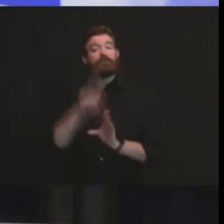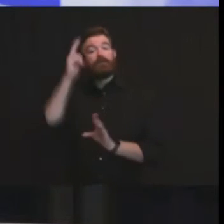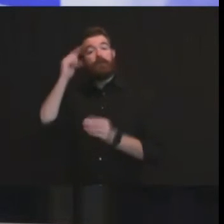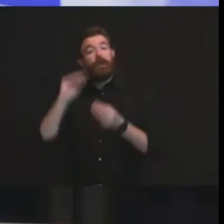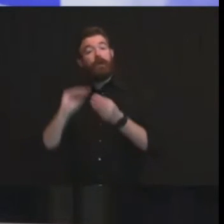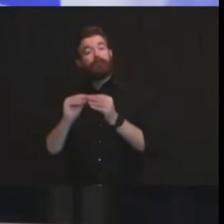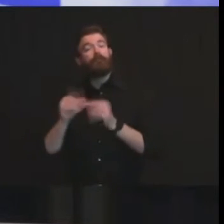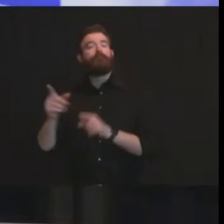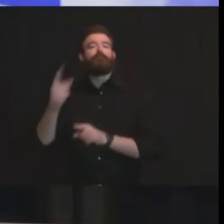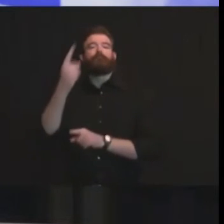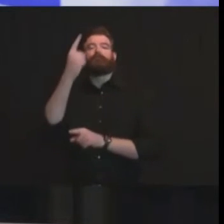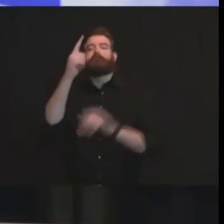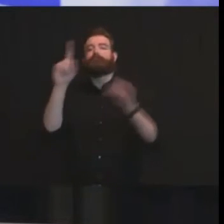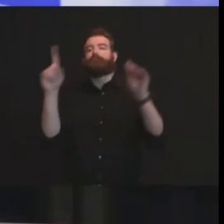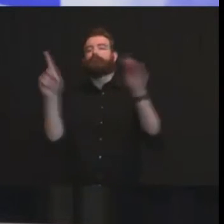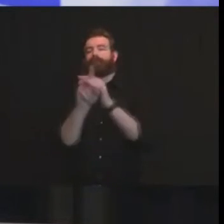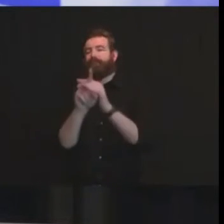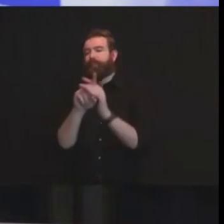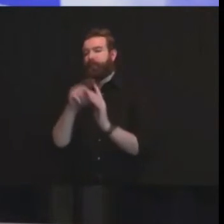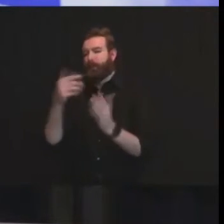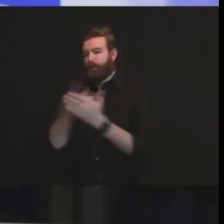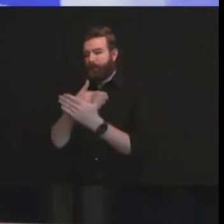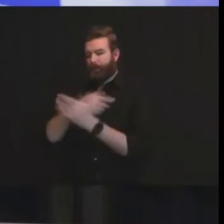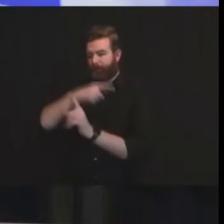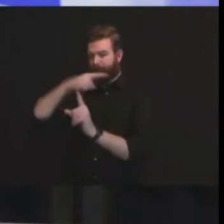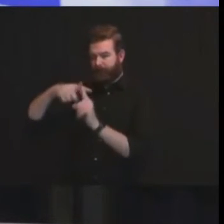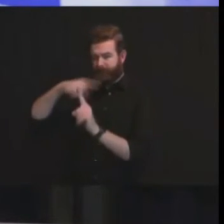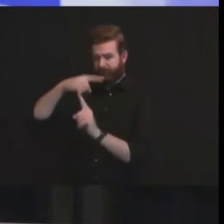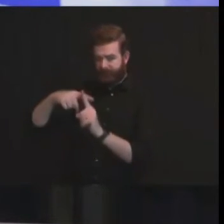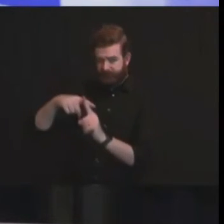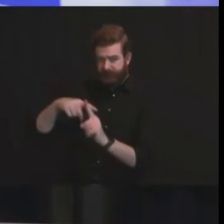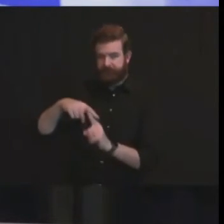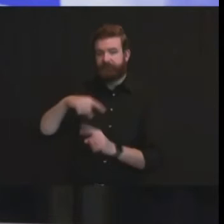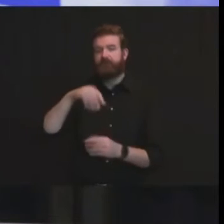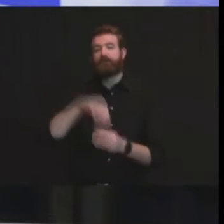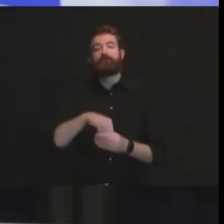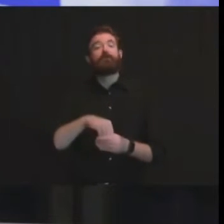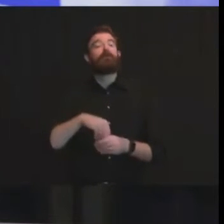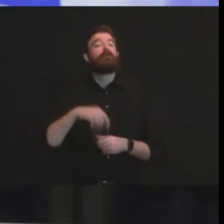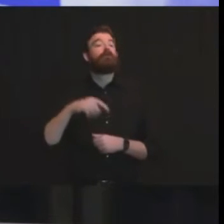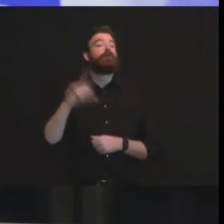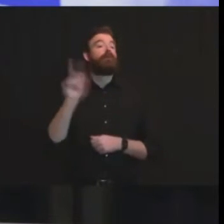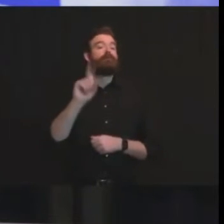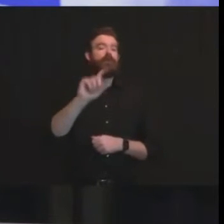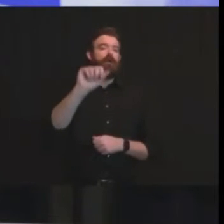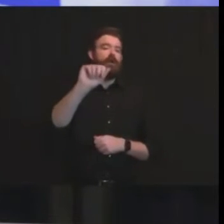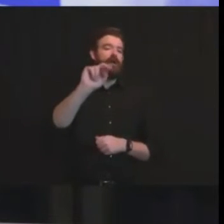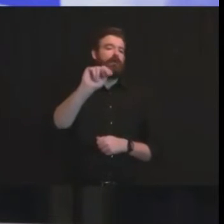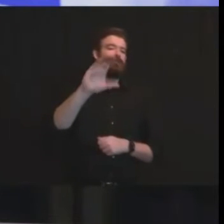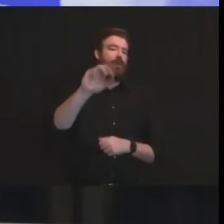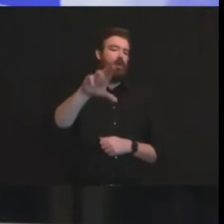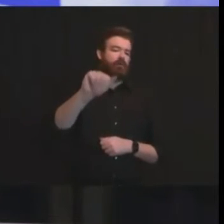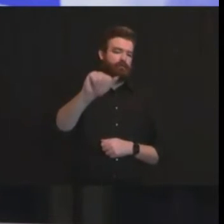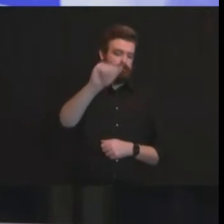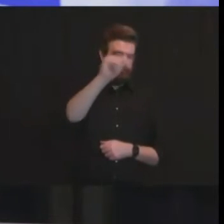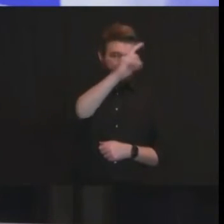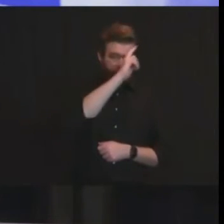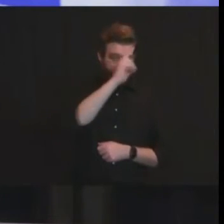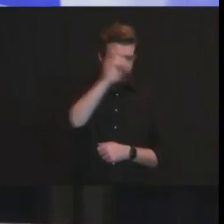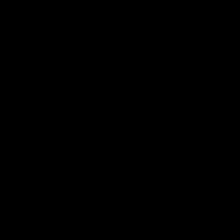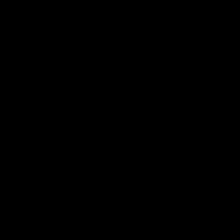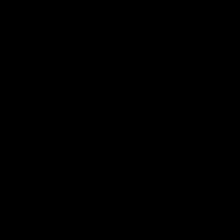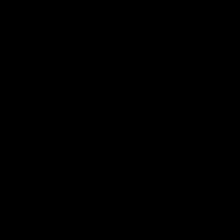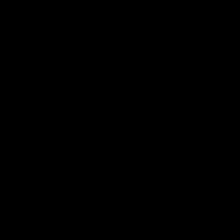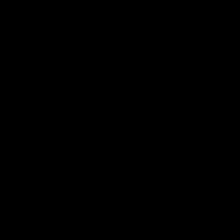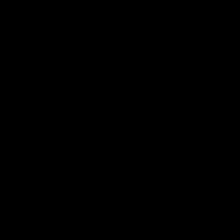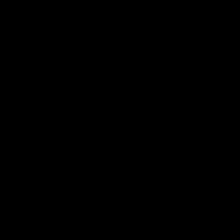positive case at ancorah the state positivity on november 16th uh overall is 7